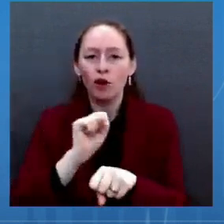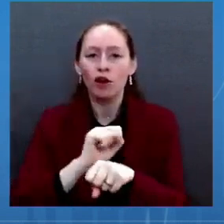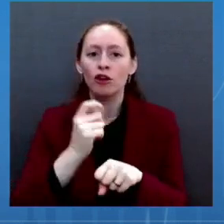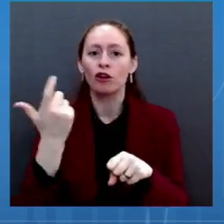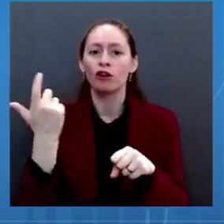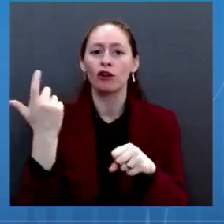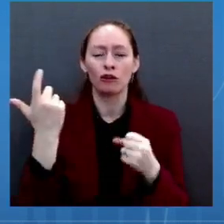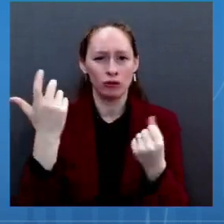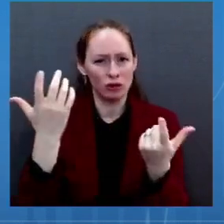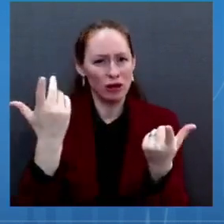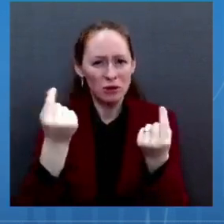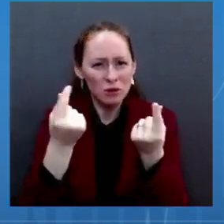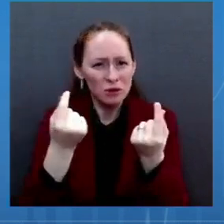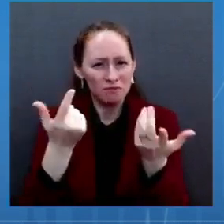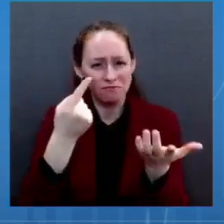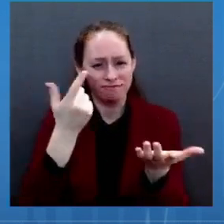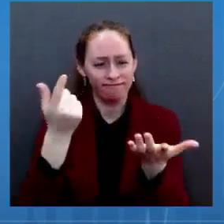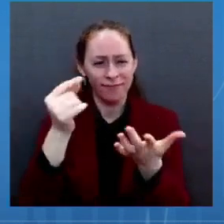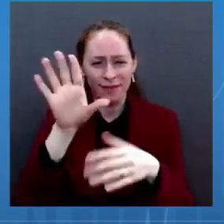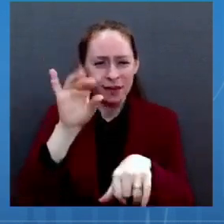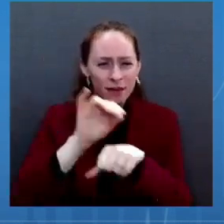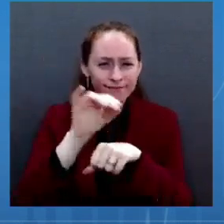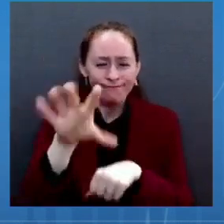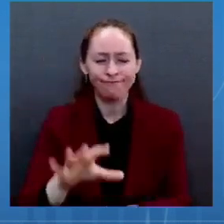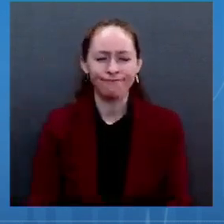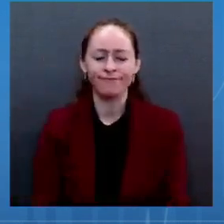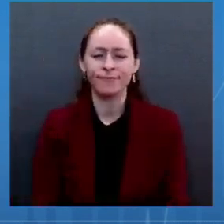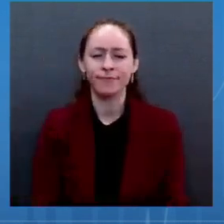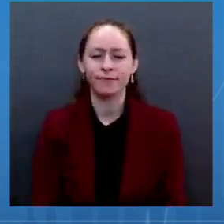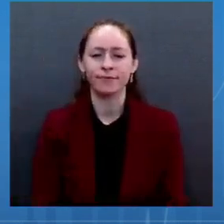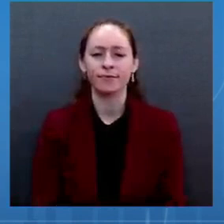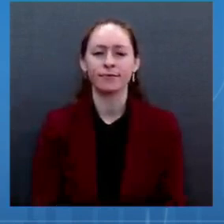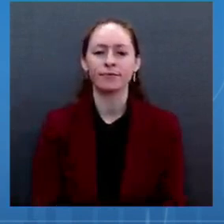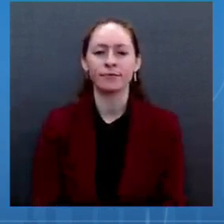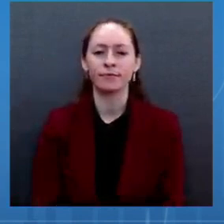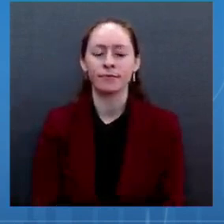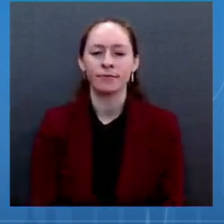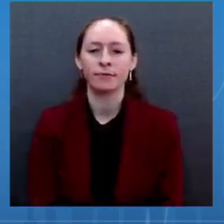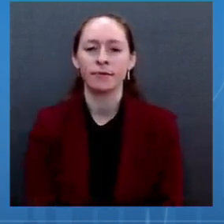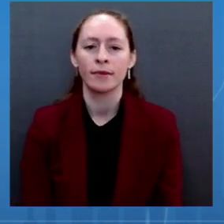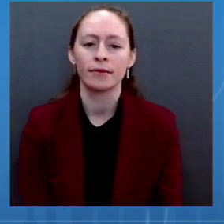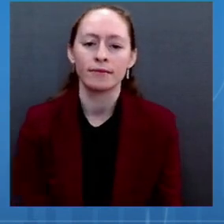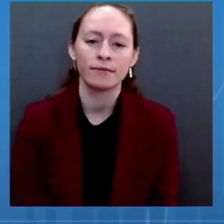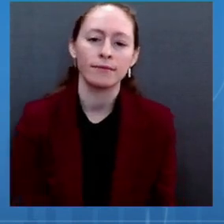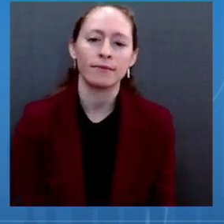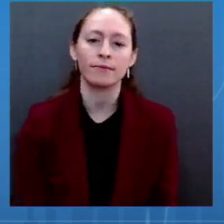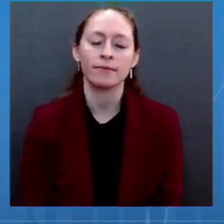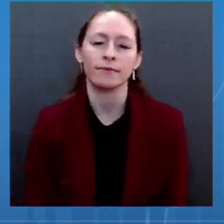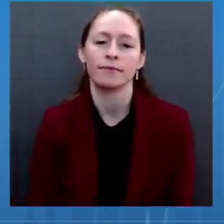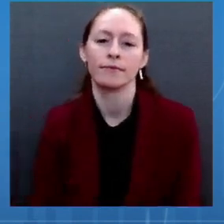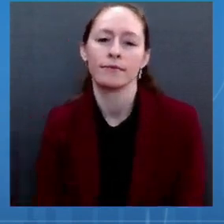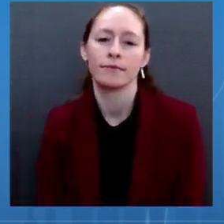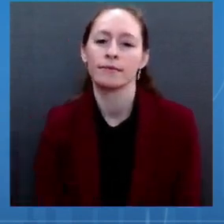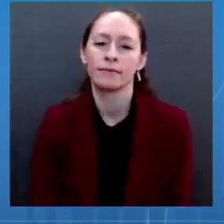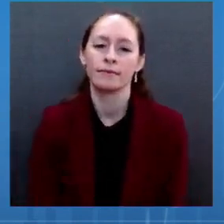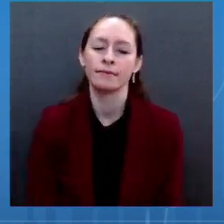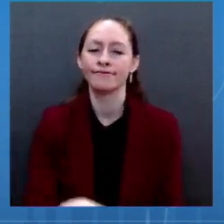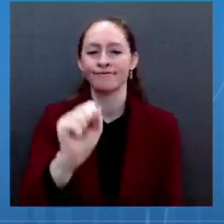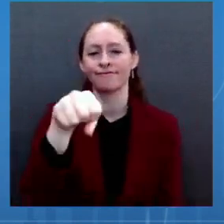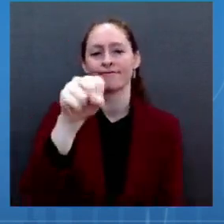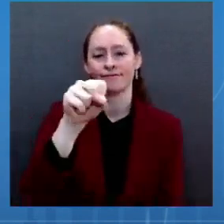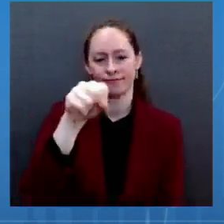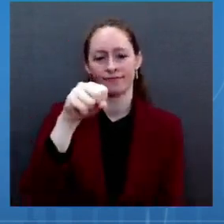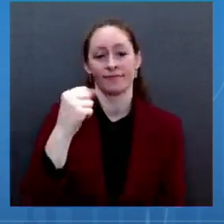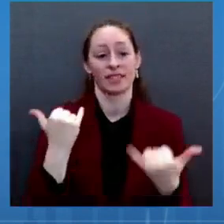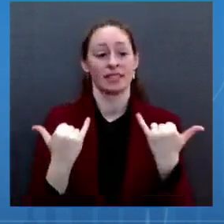Yeah, super. Thank you, Zeke. So individuals are considered fully vaccinated against COVID-19 if they've received their primary series. That definition is